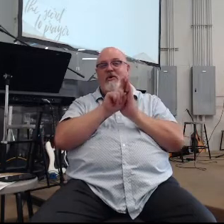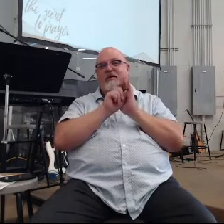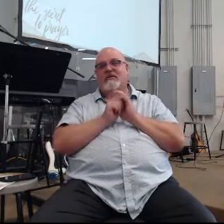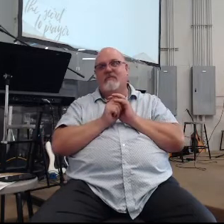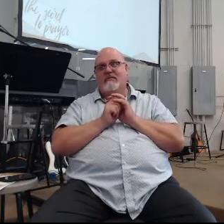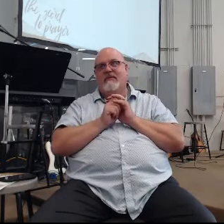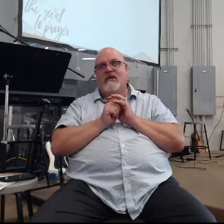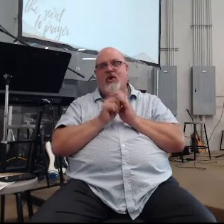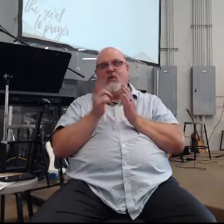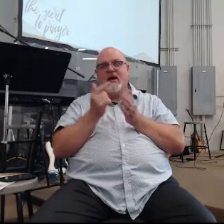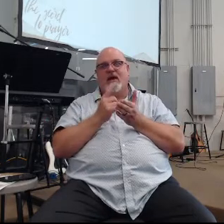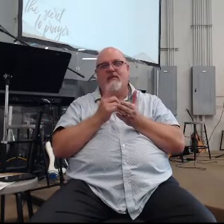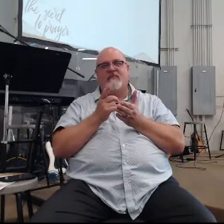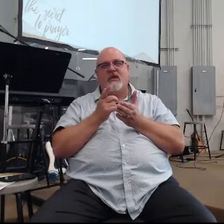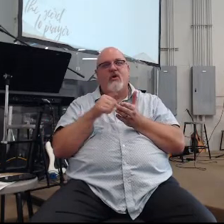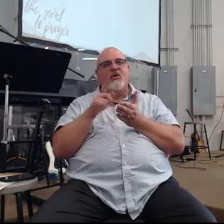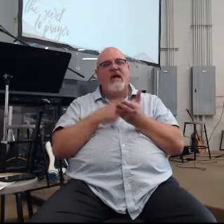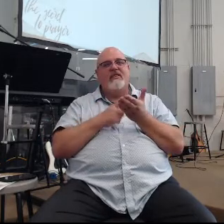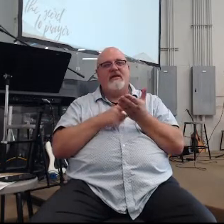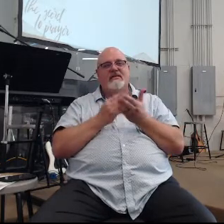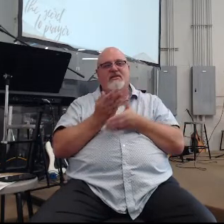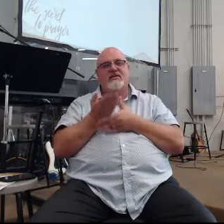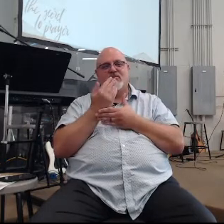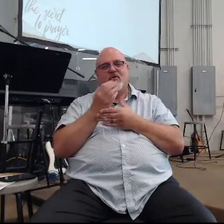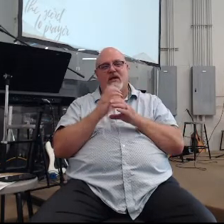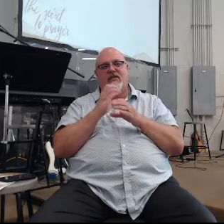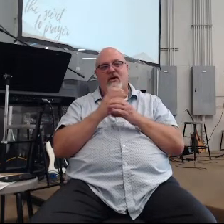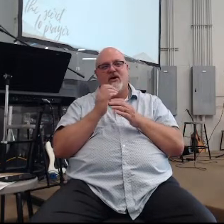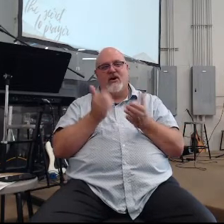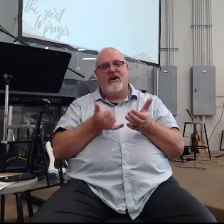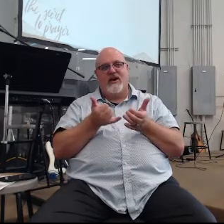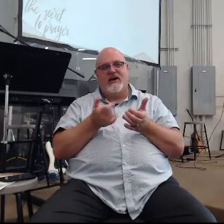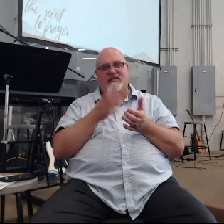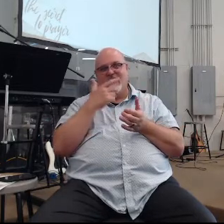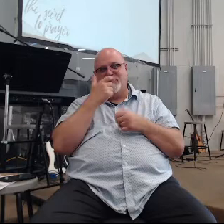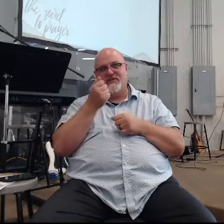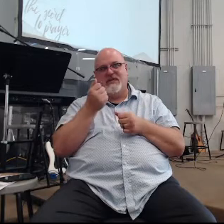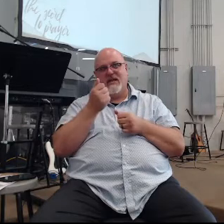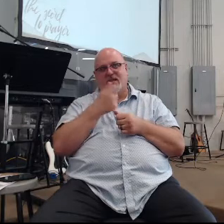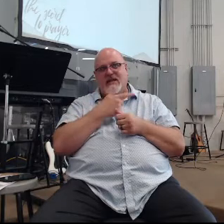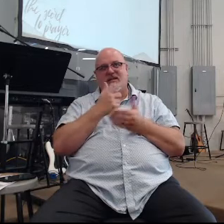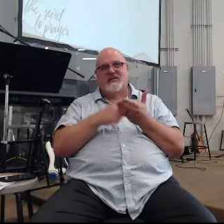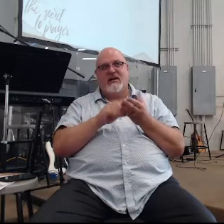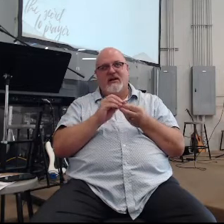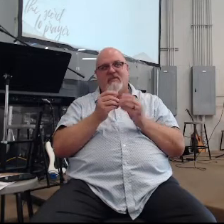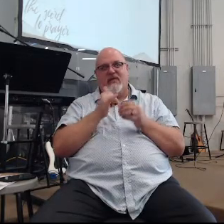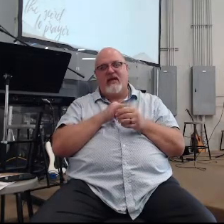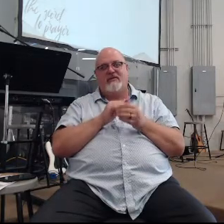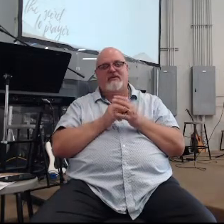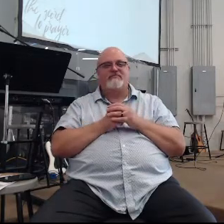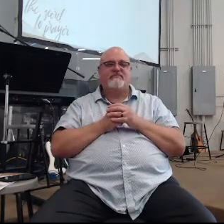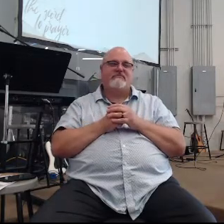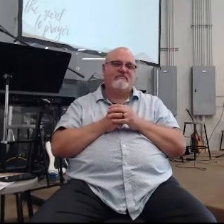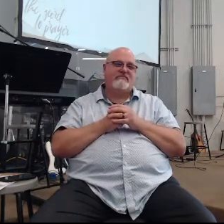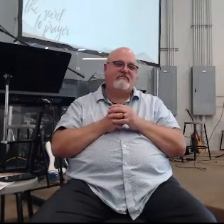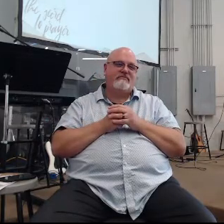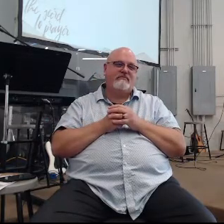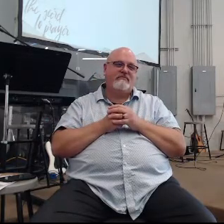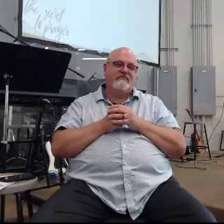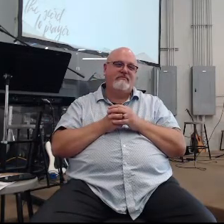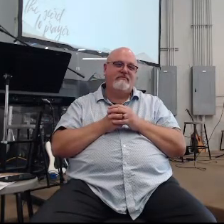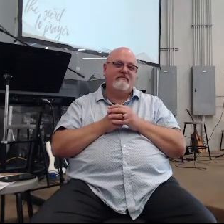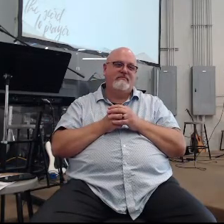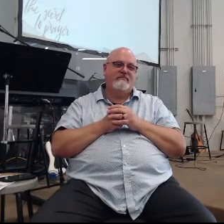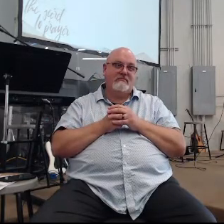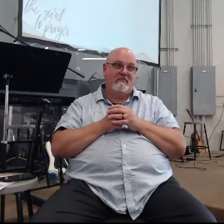if you've been here very long you know I'm not anti emotion right and if you haven't been very long let the laughter prove the